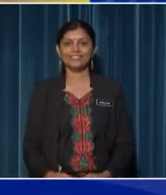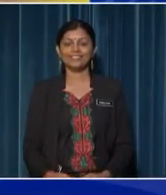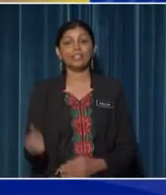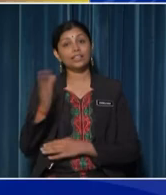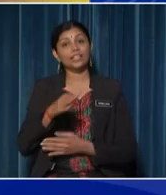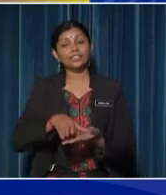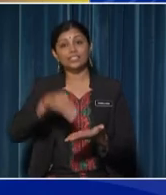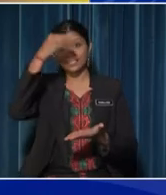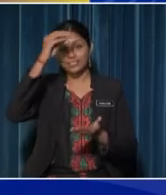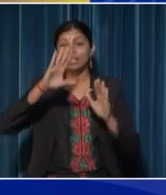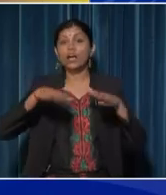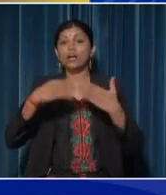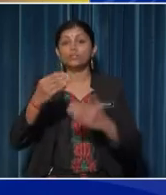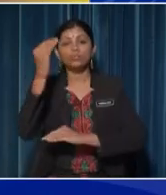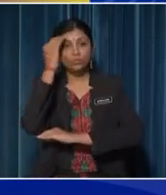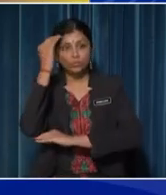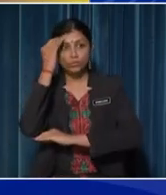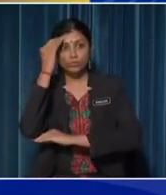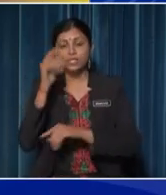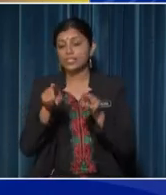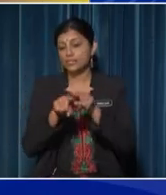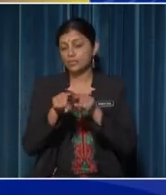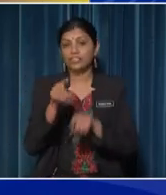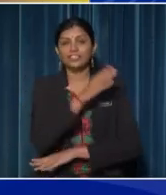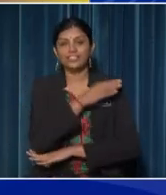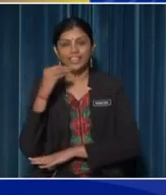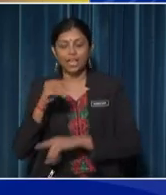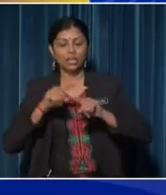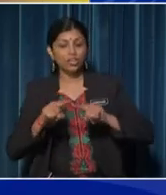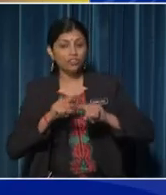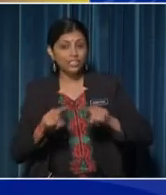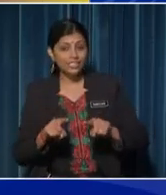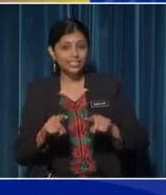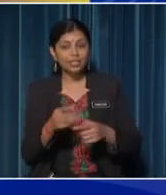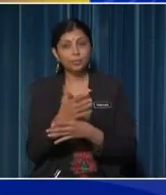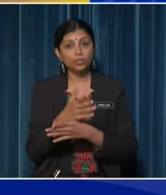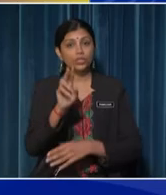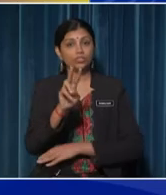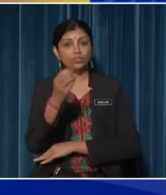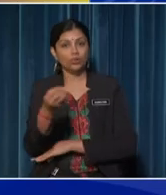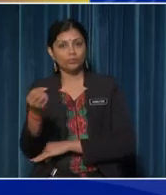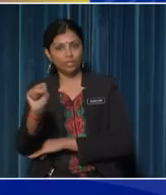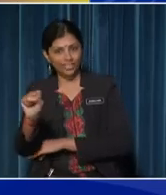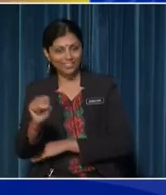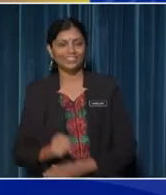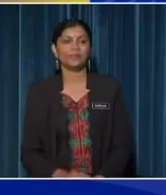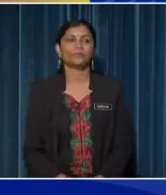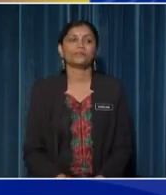Let's learn how to identify similarities and differences between two objects